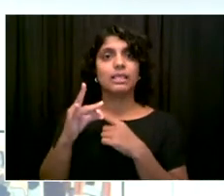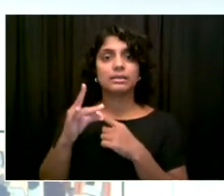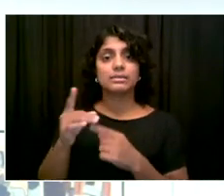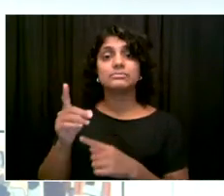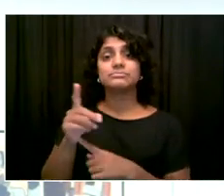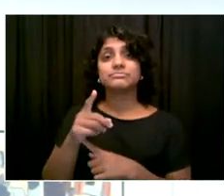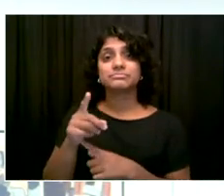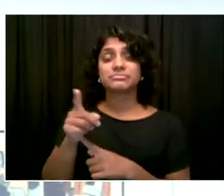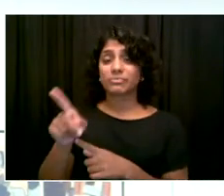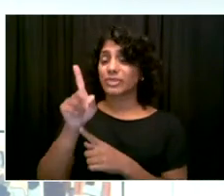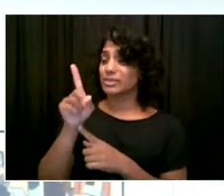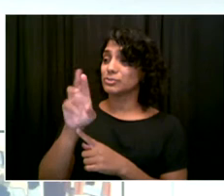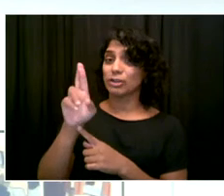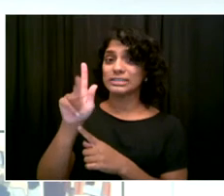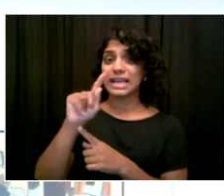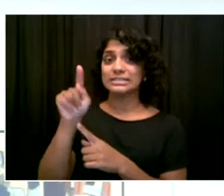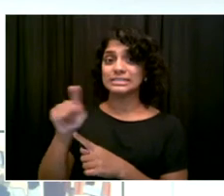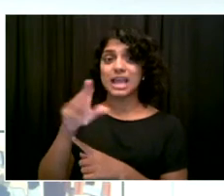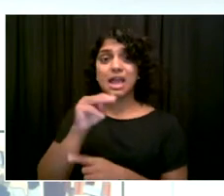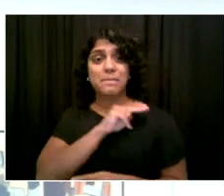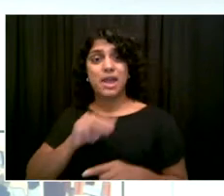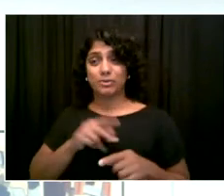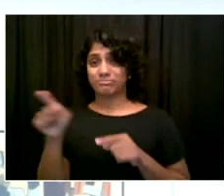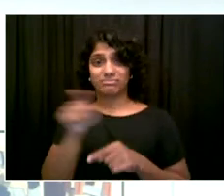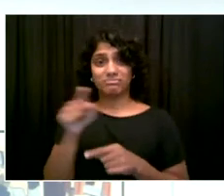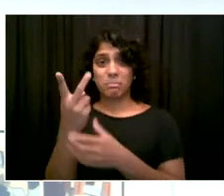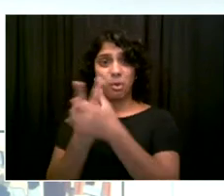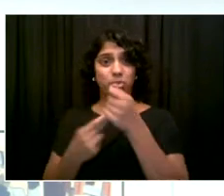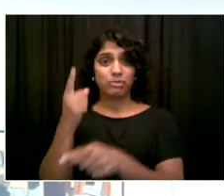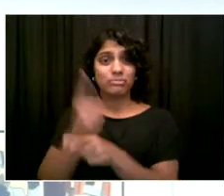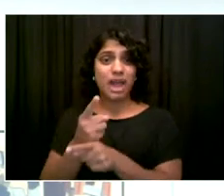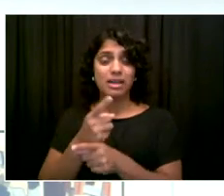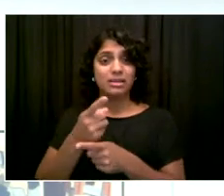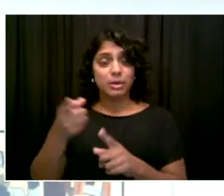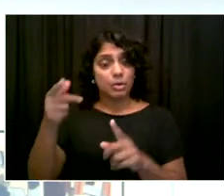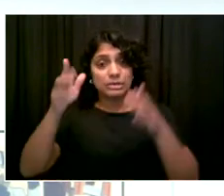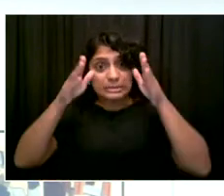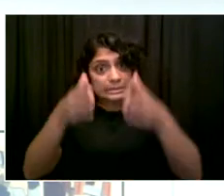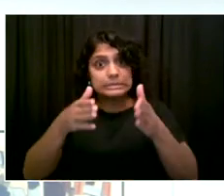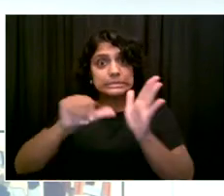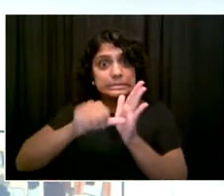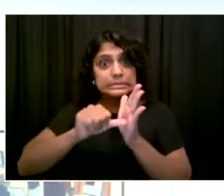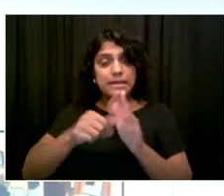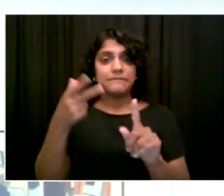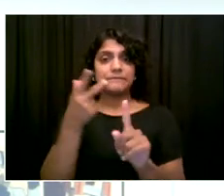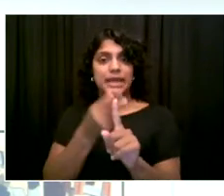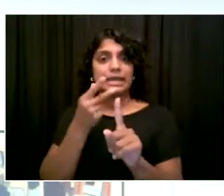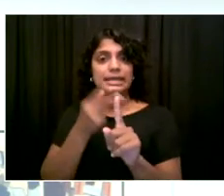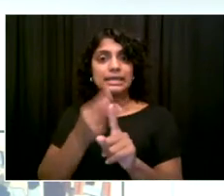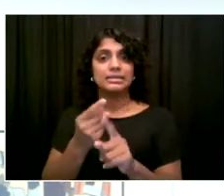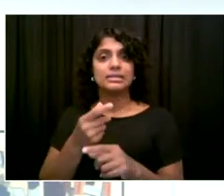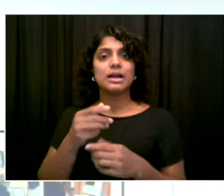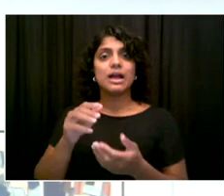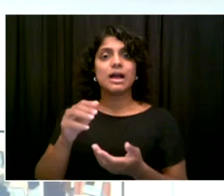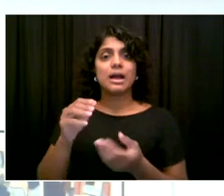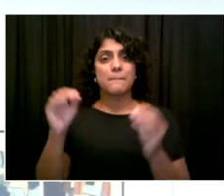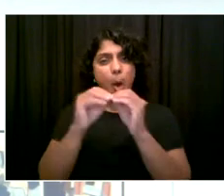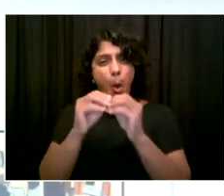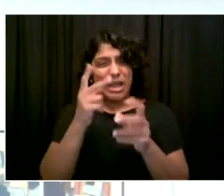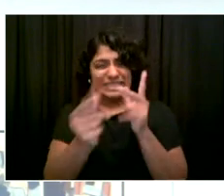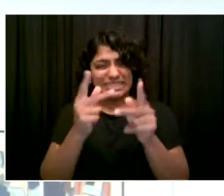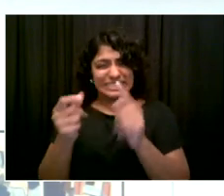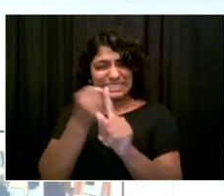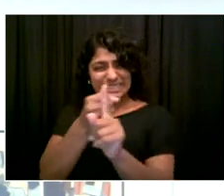as we possibly can. We have particularly younger adults as well as youth adolescents who remain